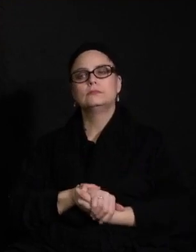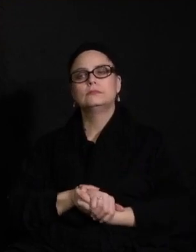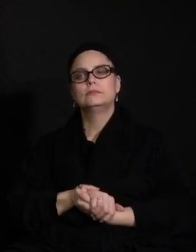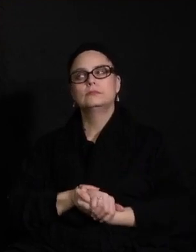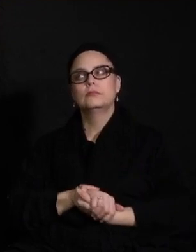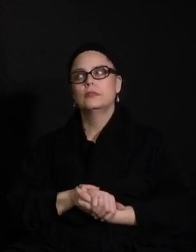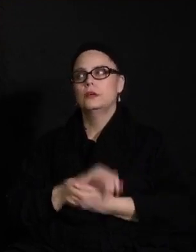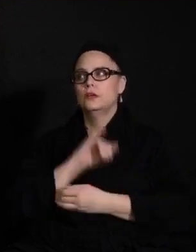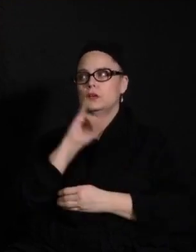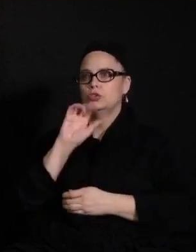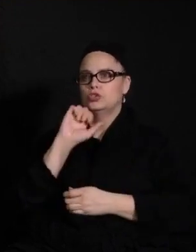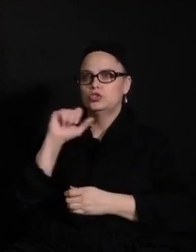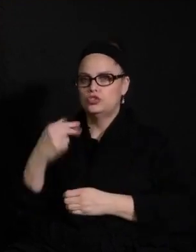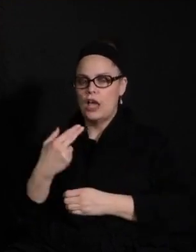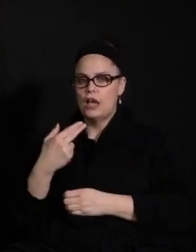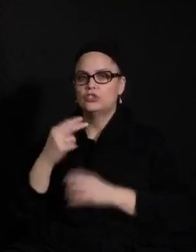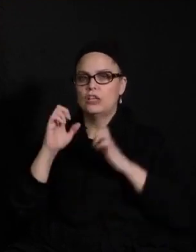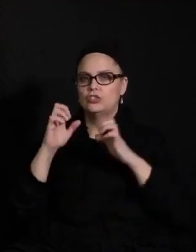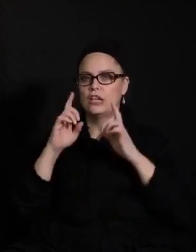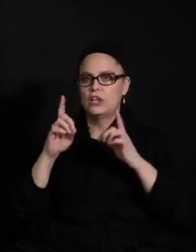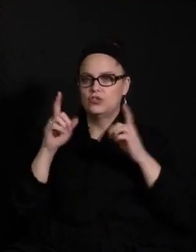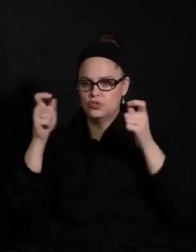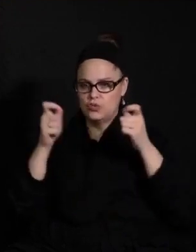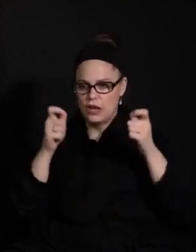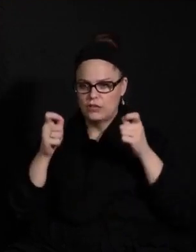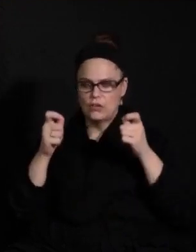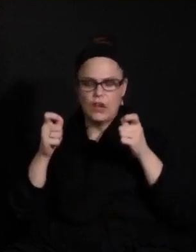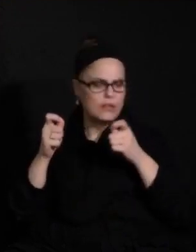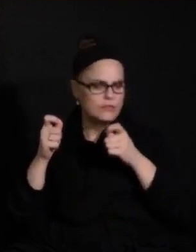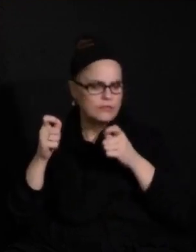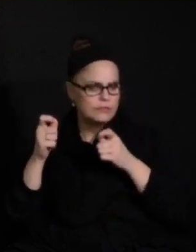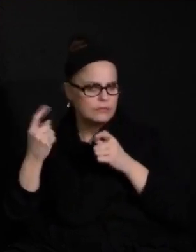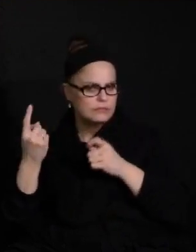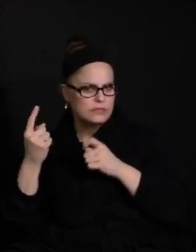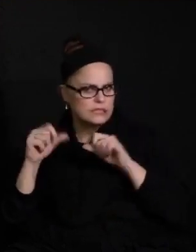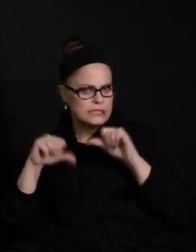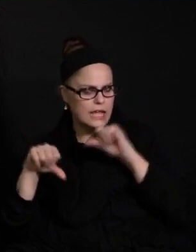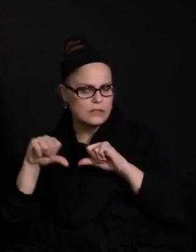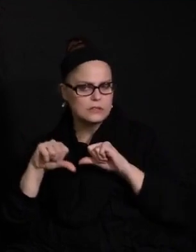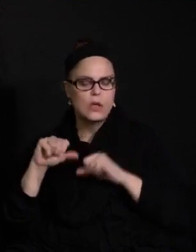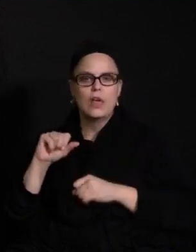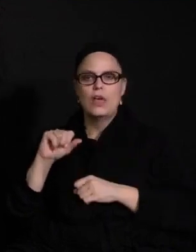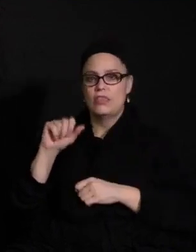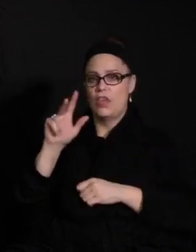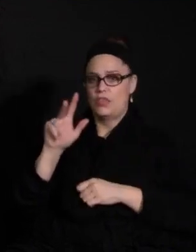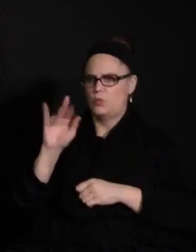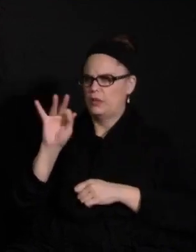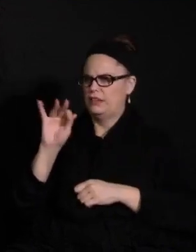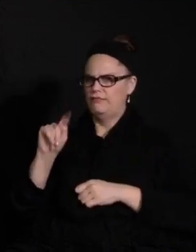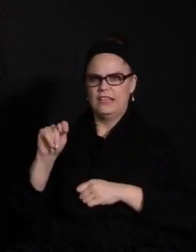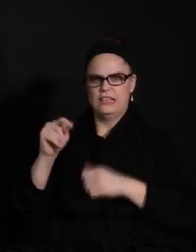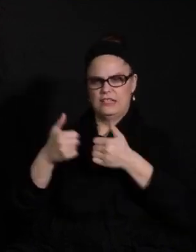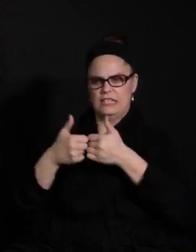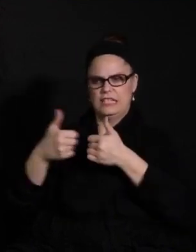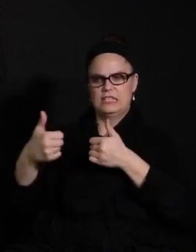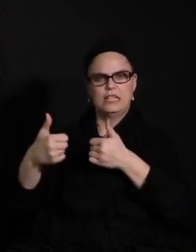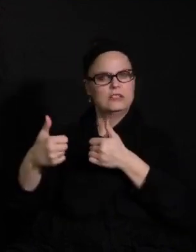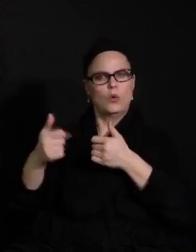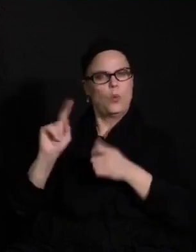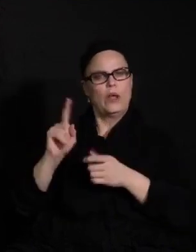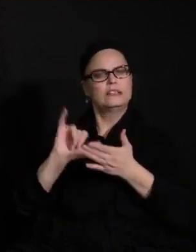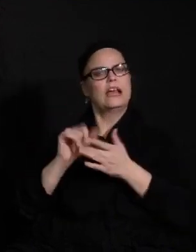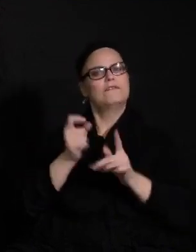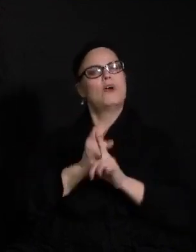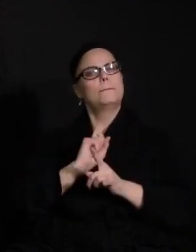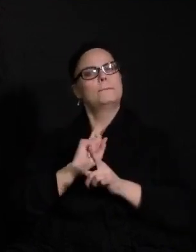Next, we have Josh Leonard, Education Director at the Bellwind Outdoor Science. Wondering where three feet of distancing came from. I thought six feet.